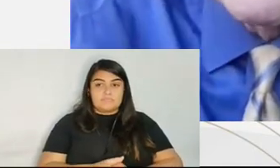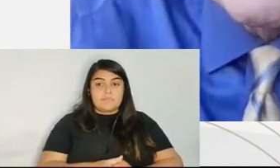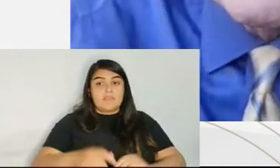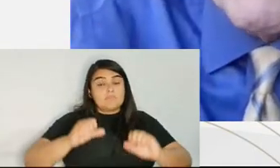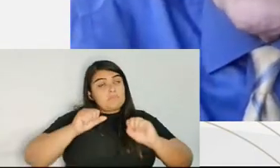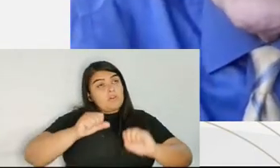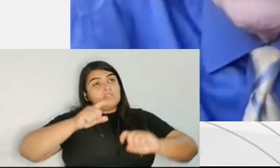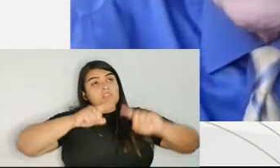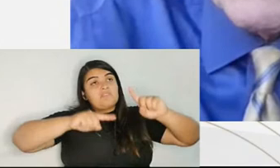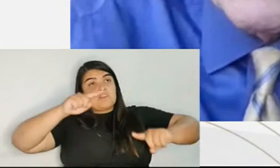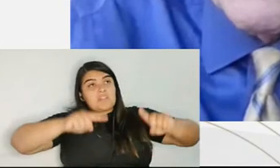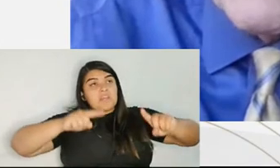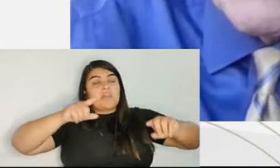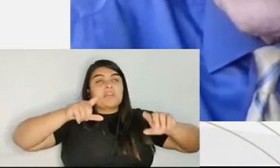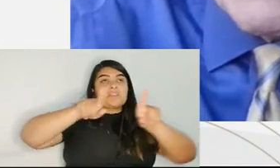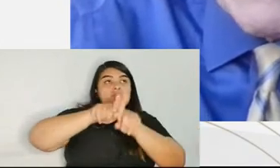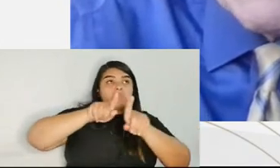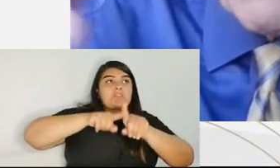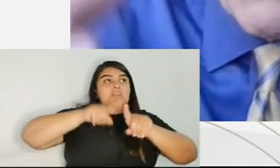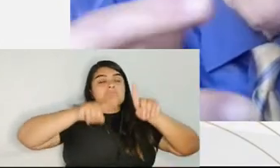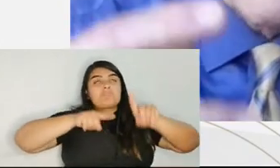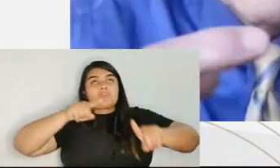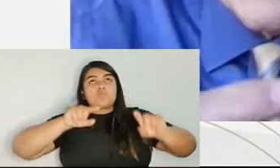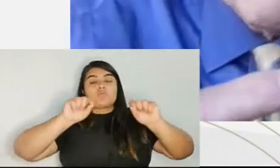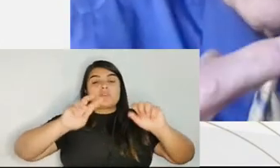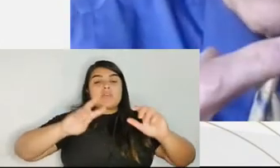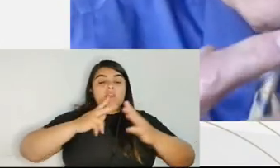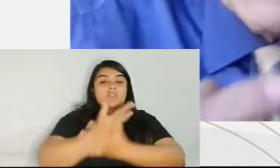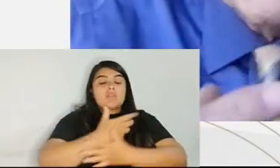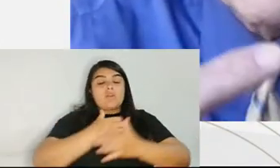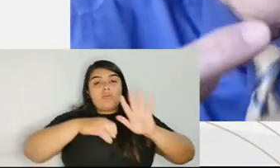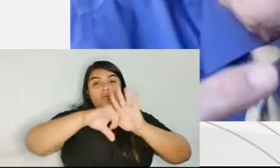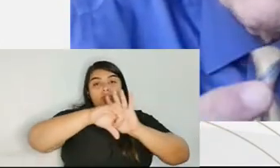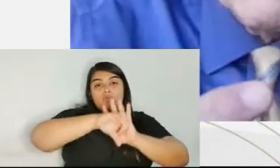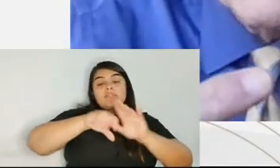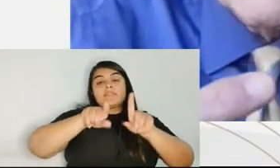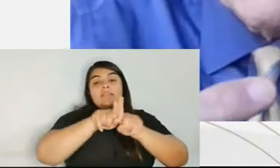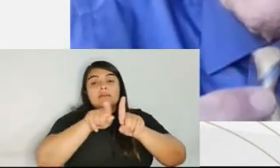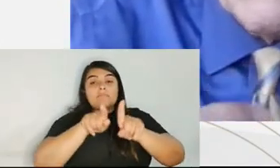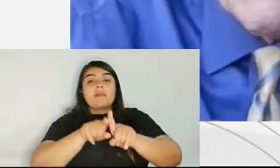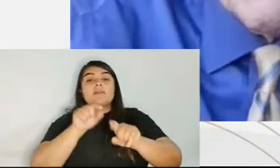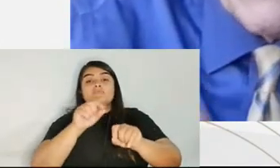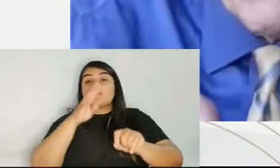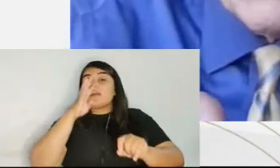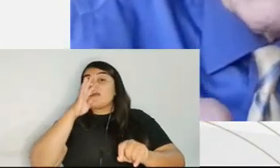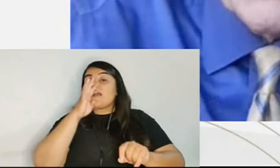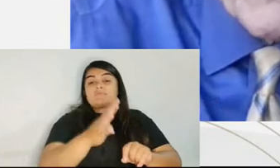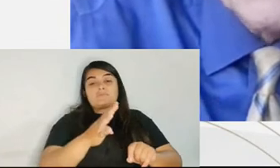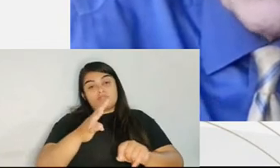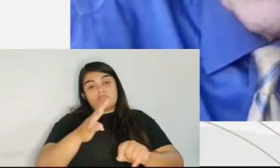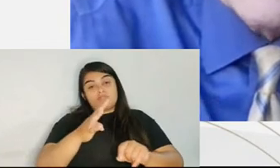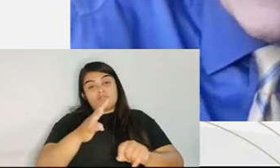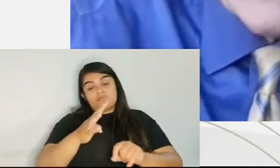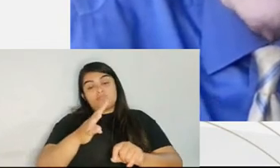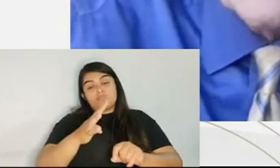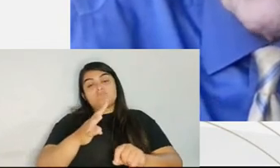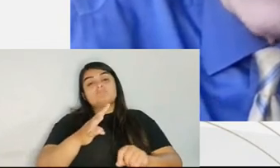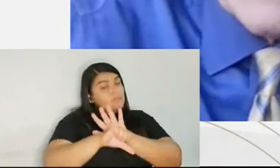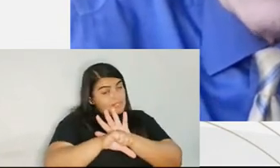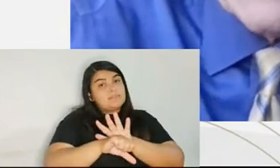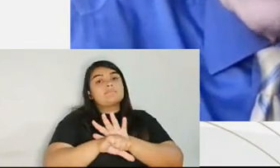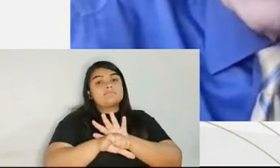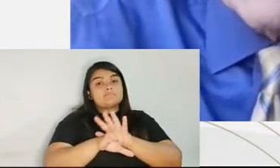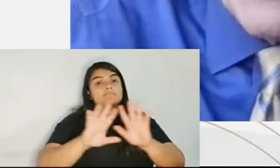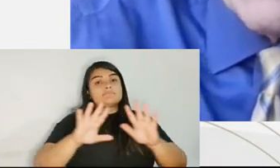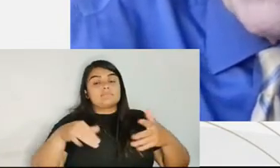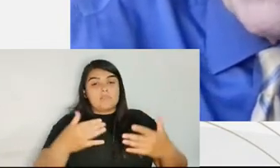defendant's criminal history. And Congress set up a sentencing commission that was charged with the task of